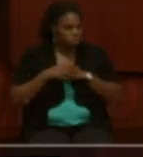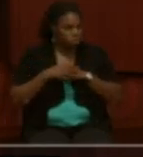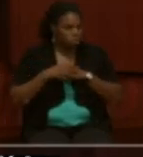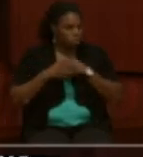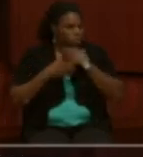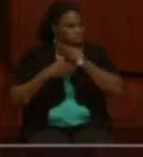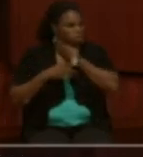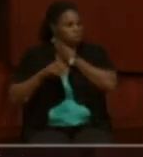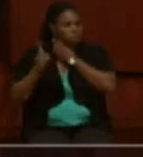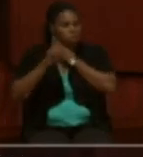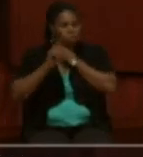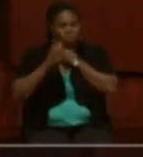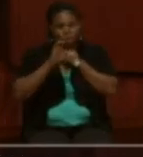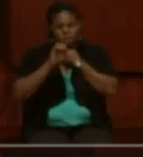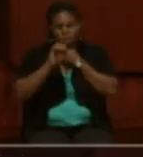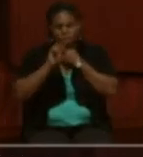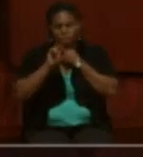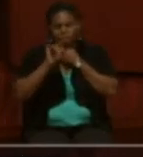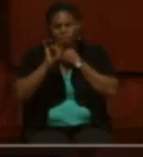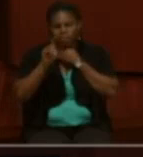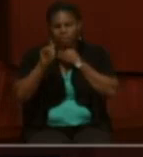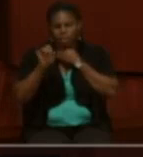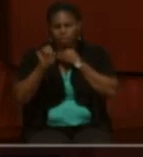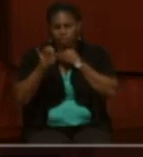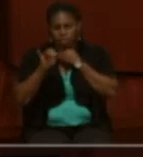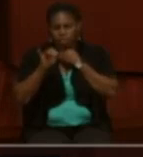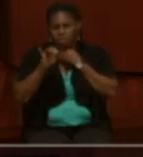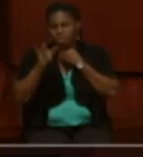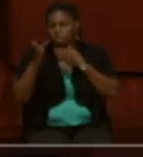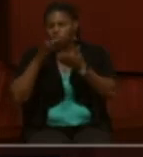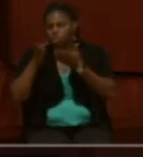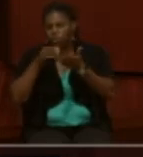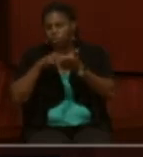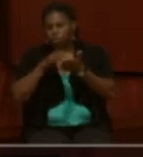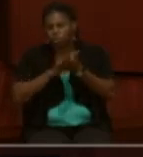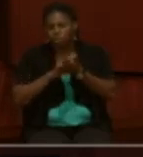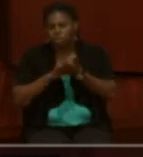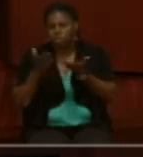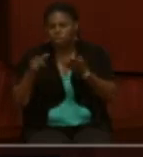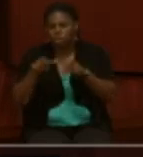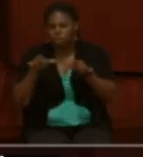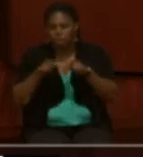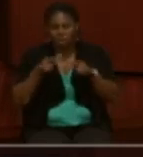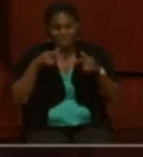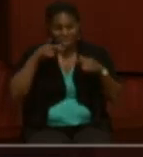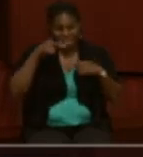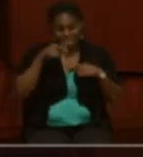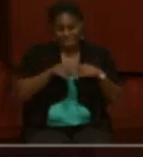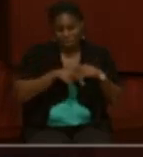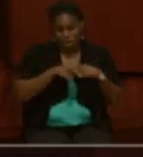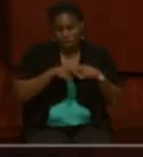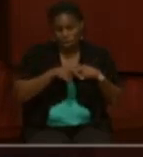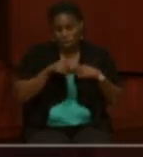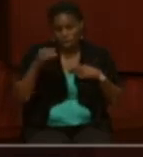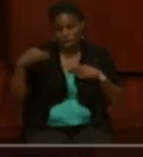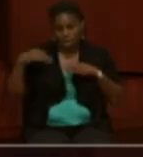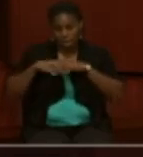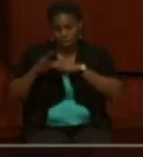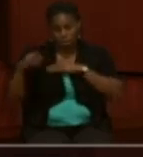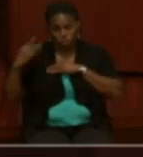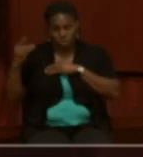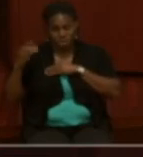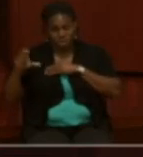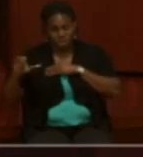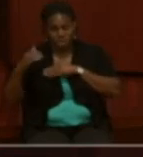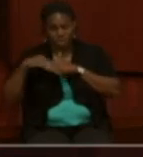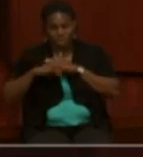service records located? Confederate service records are physically located in Washington, D.C.,